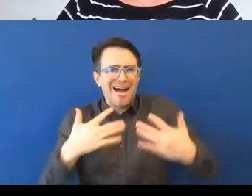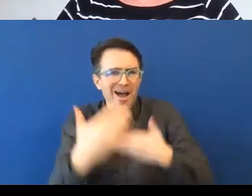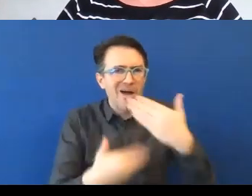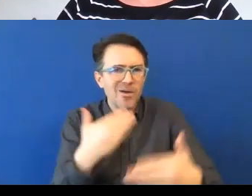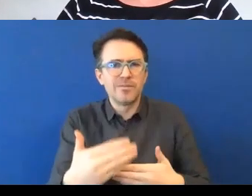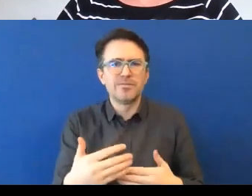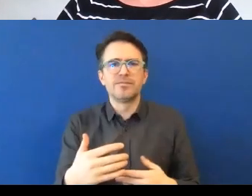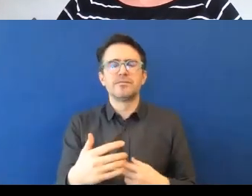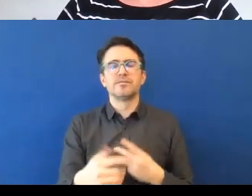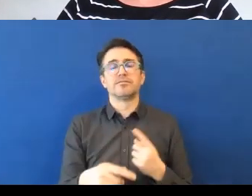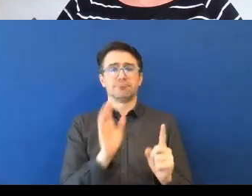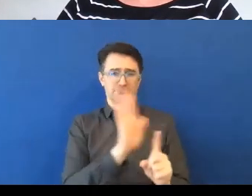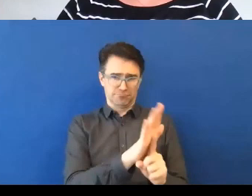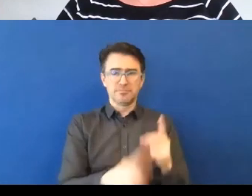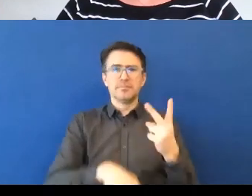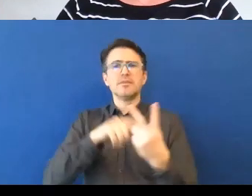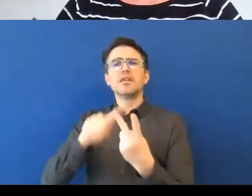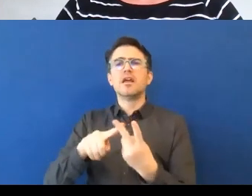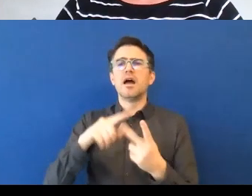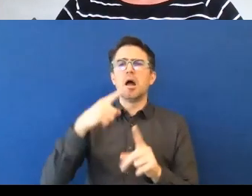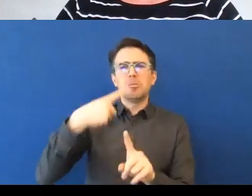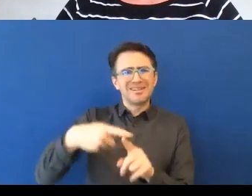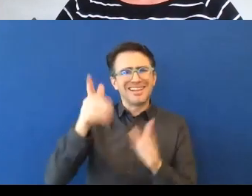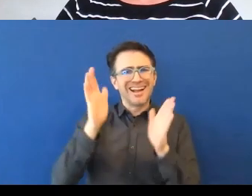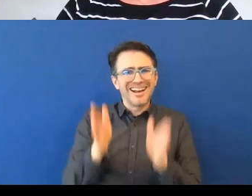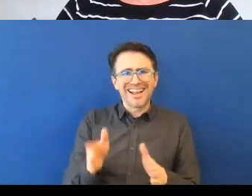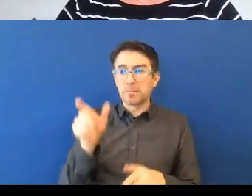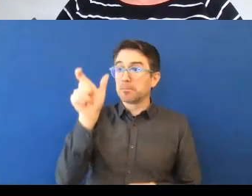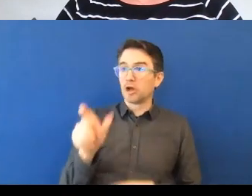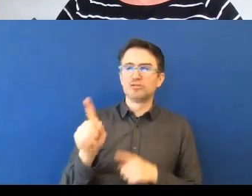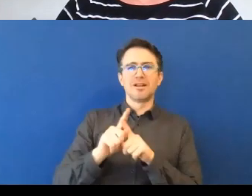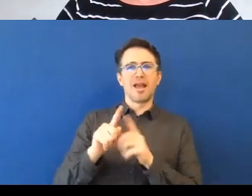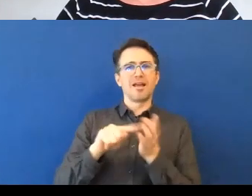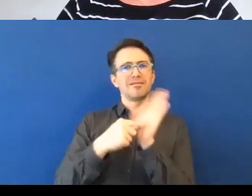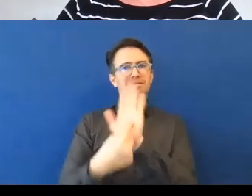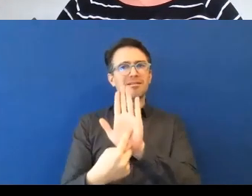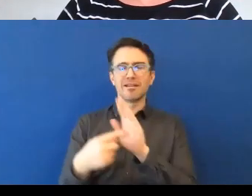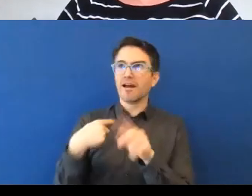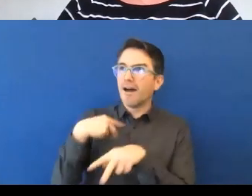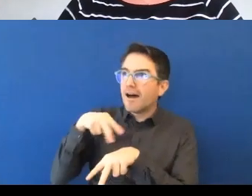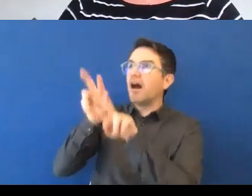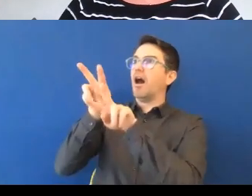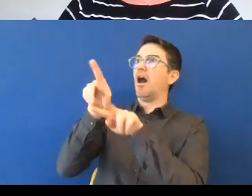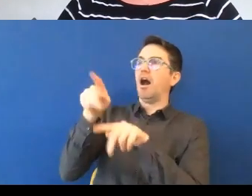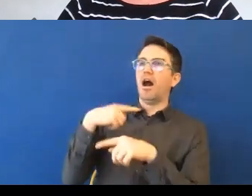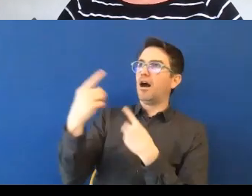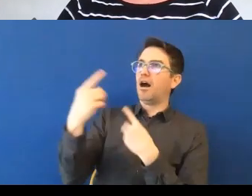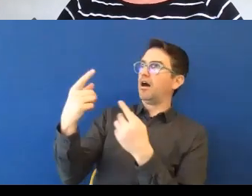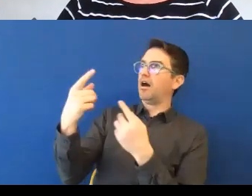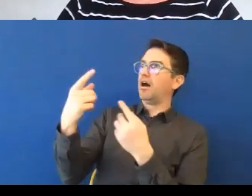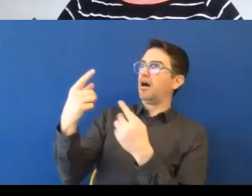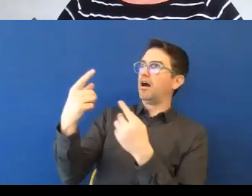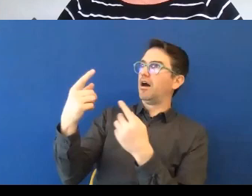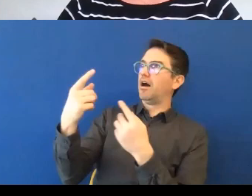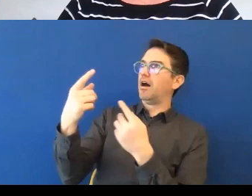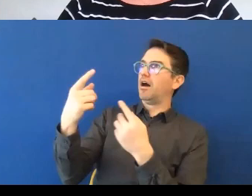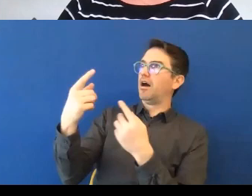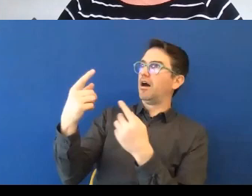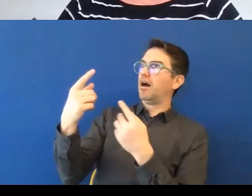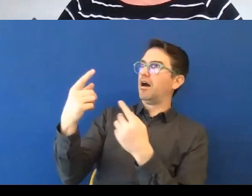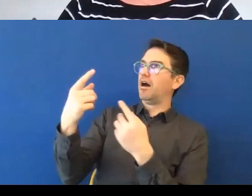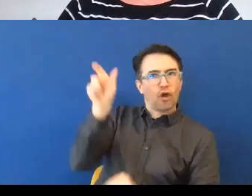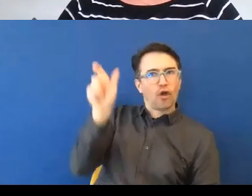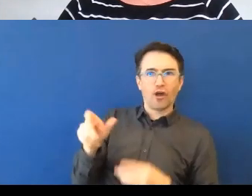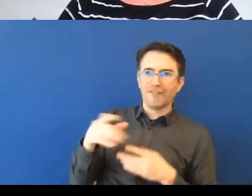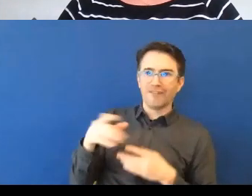not alone in this, that this is common among senior managers in all organizations, partly because age and disability